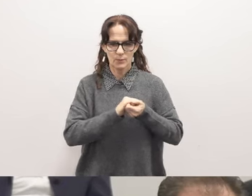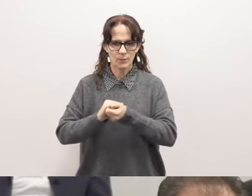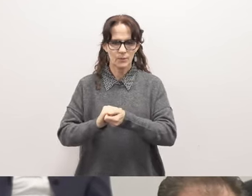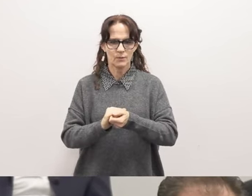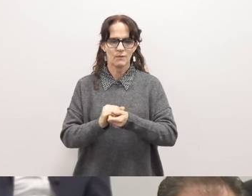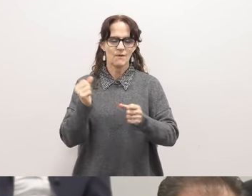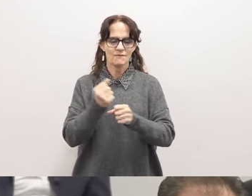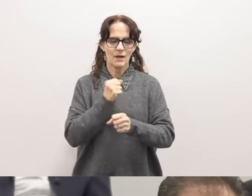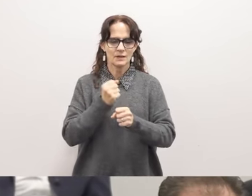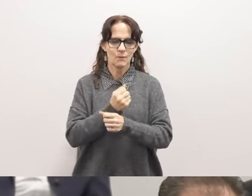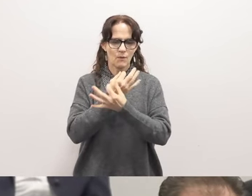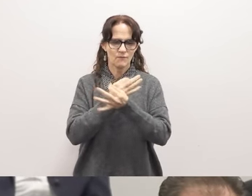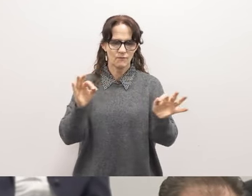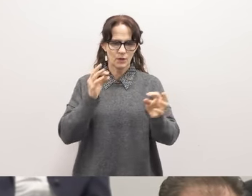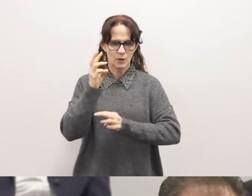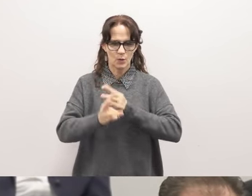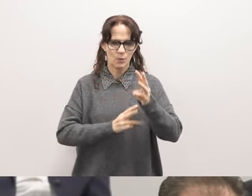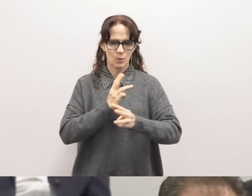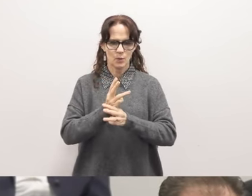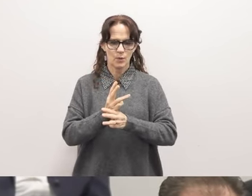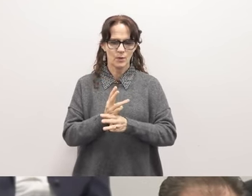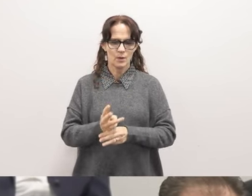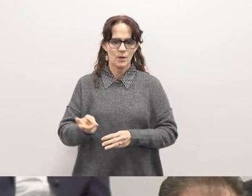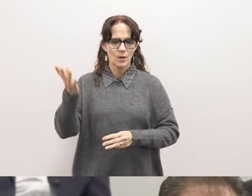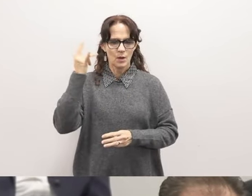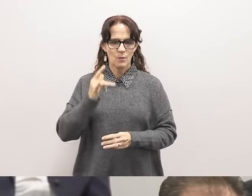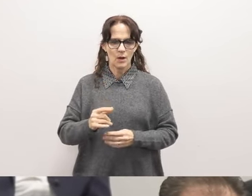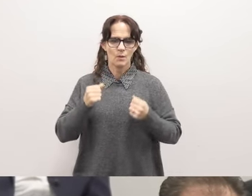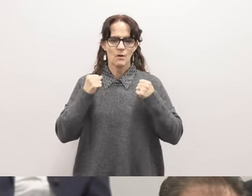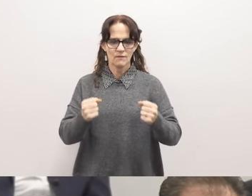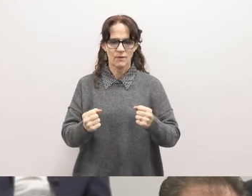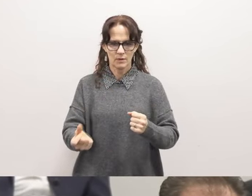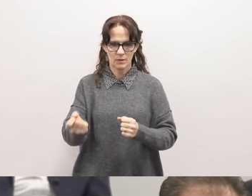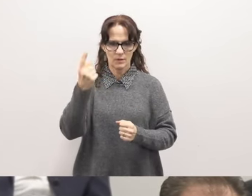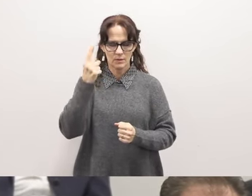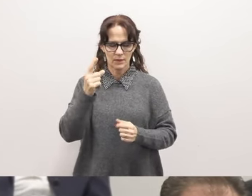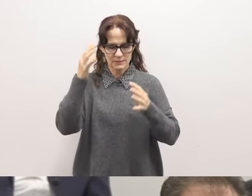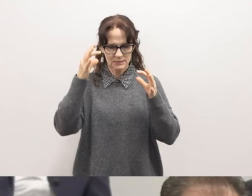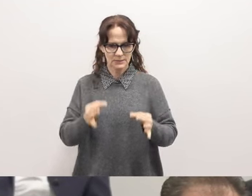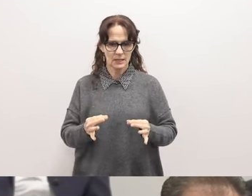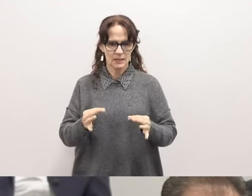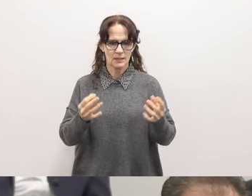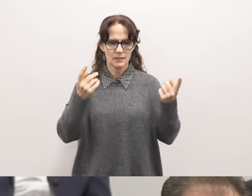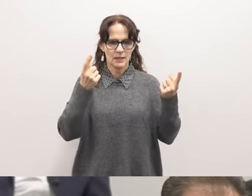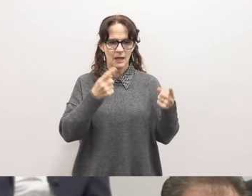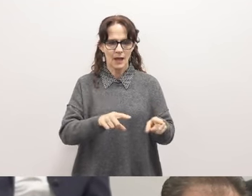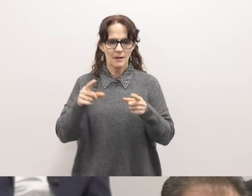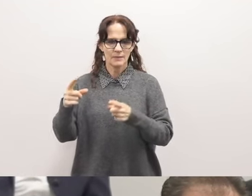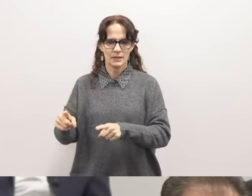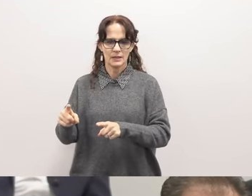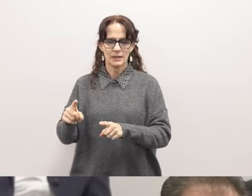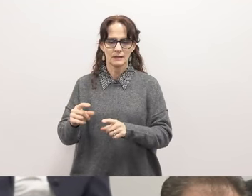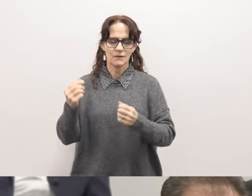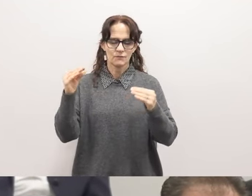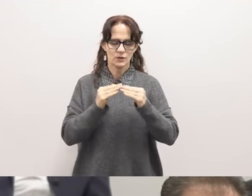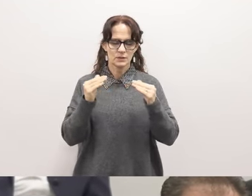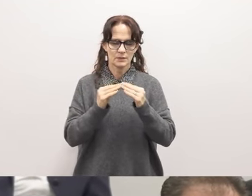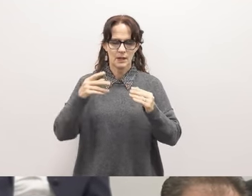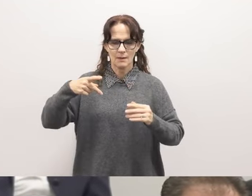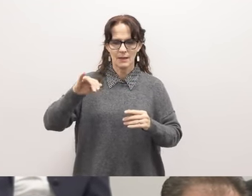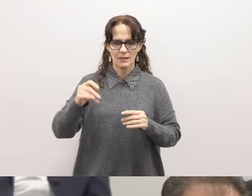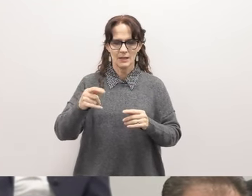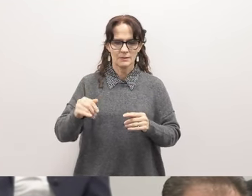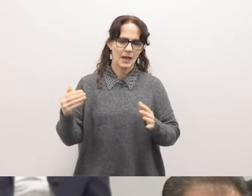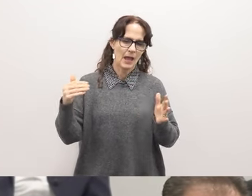world. That is why we are firm in our understanding and conviction that the Movement for Justice in Palestine is an anti